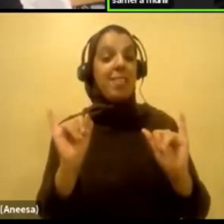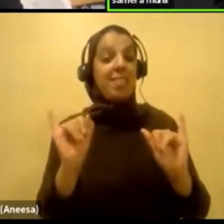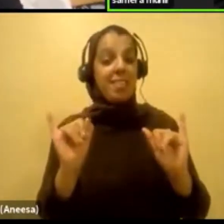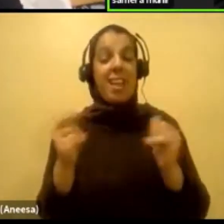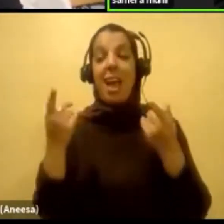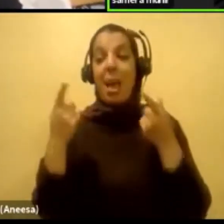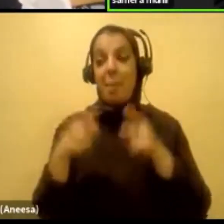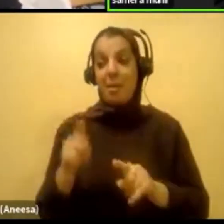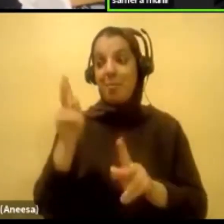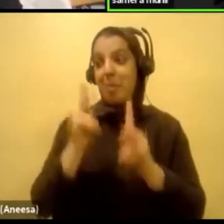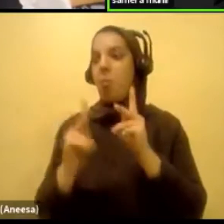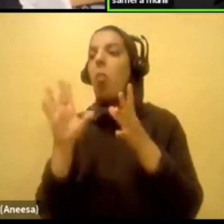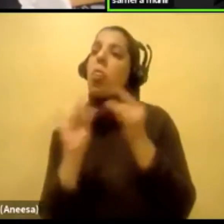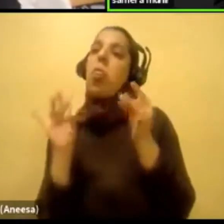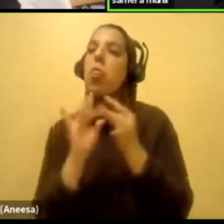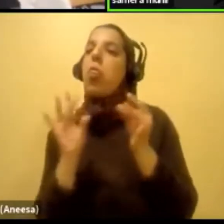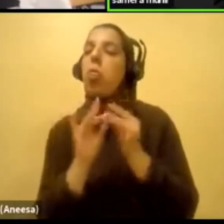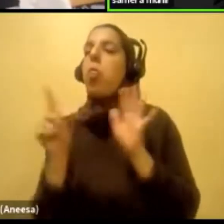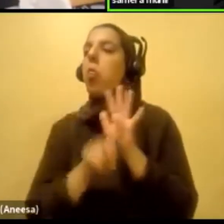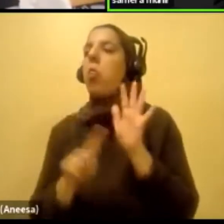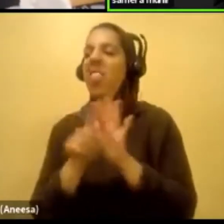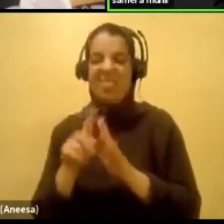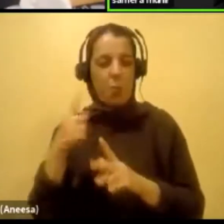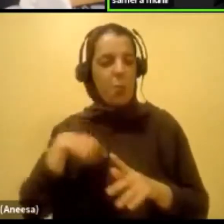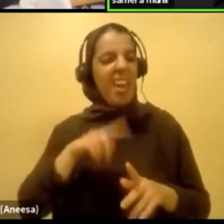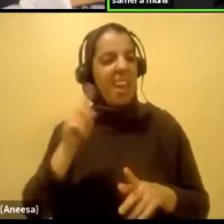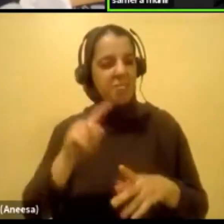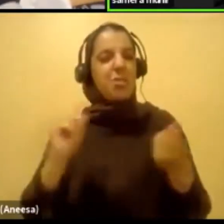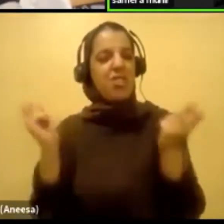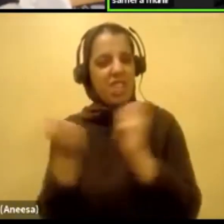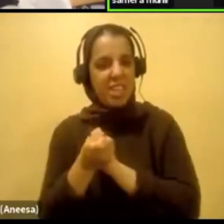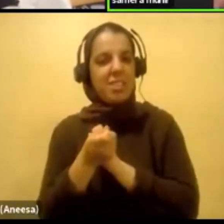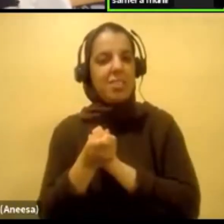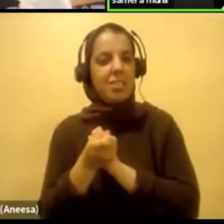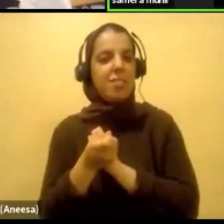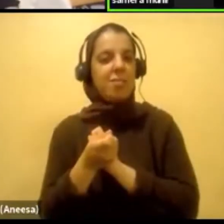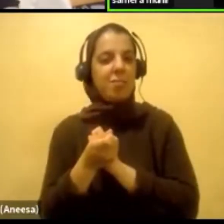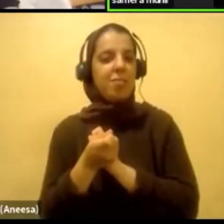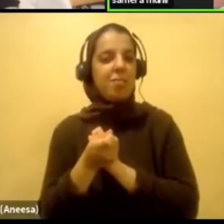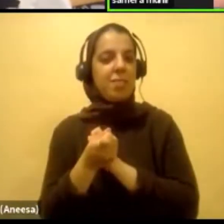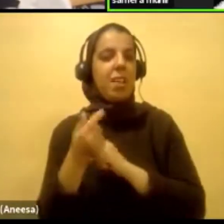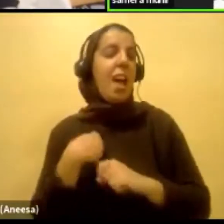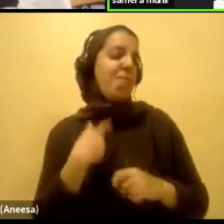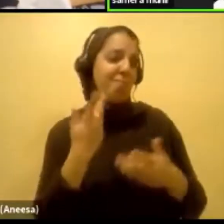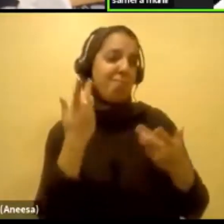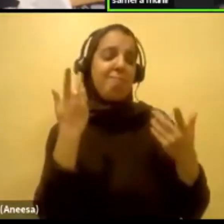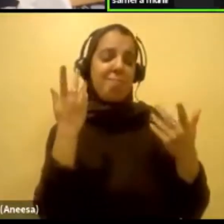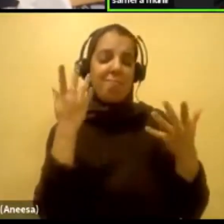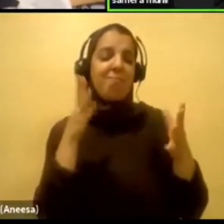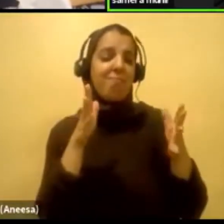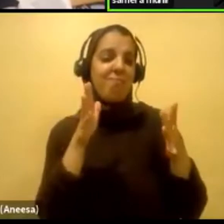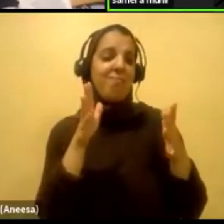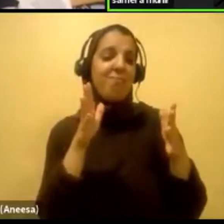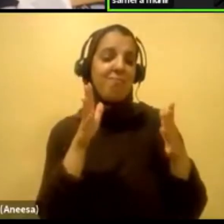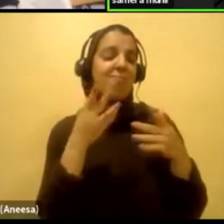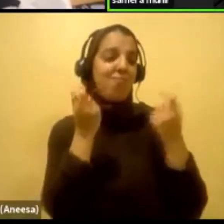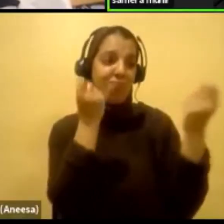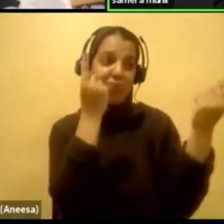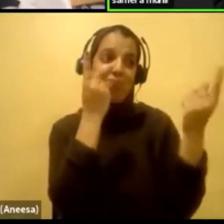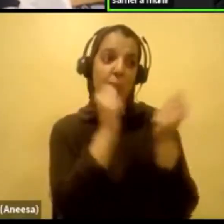we need to change. So yeah, I'm totally cool. I'm on that train with you.